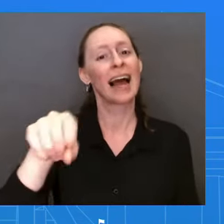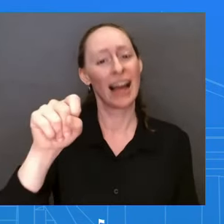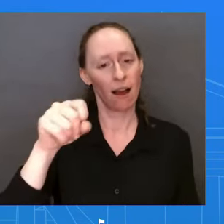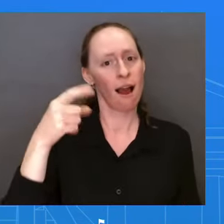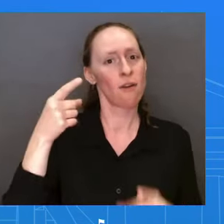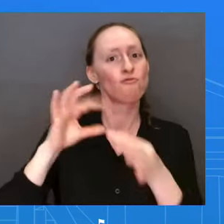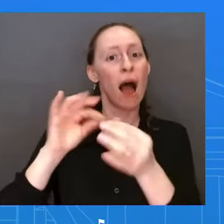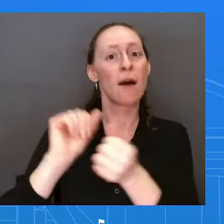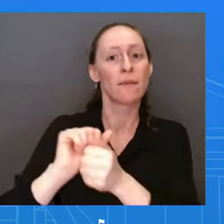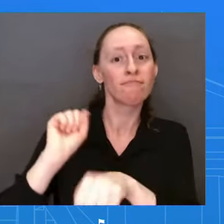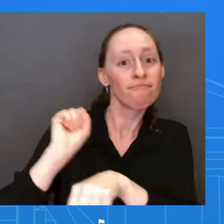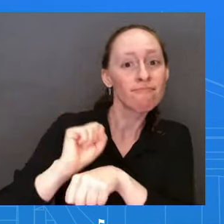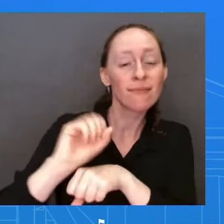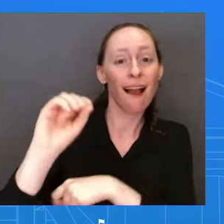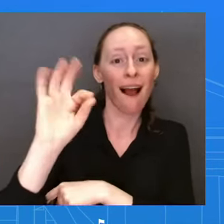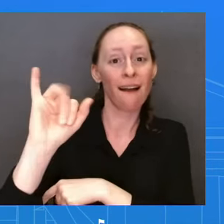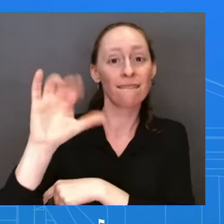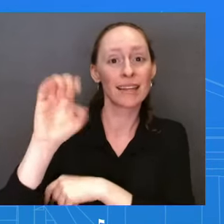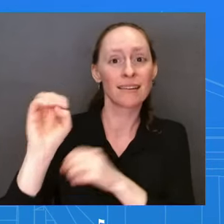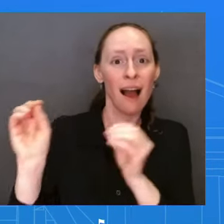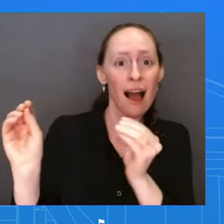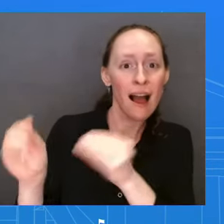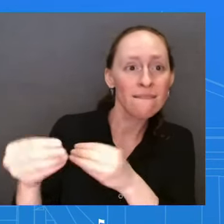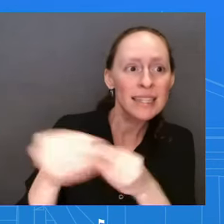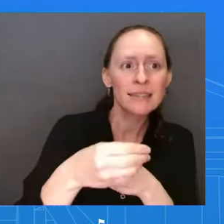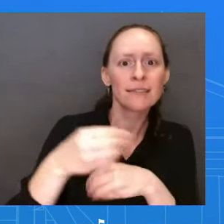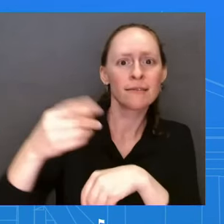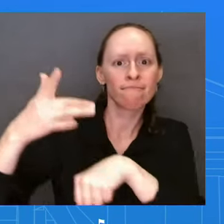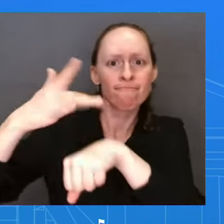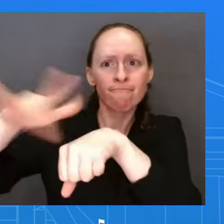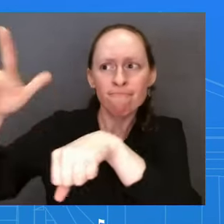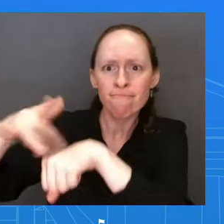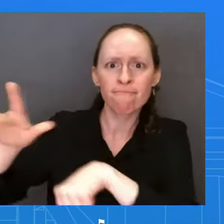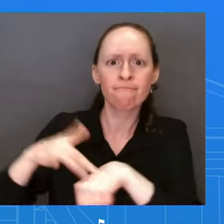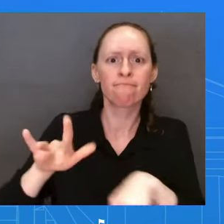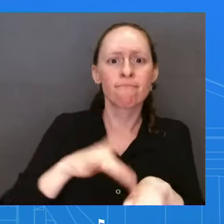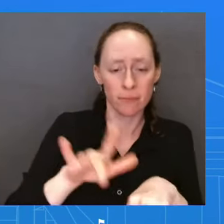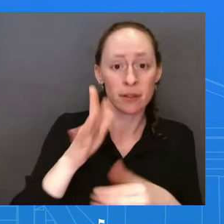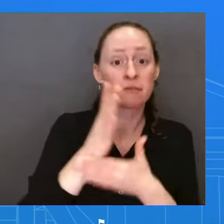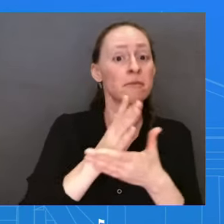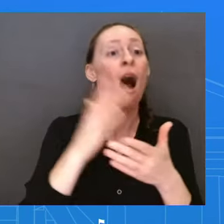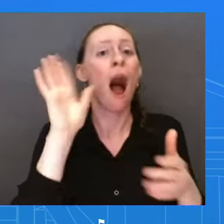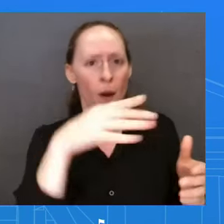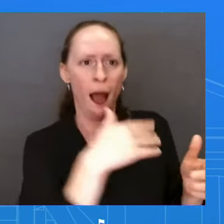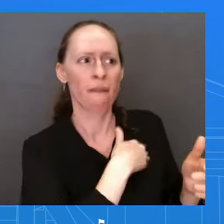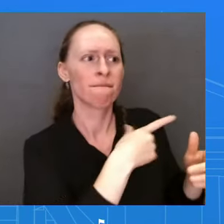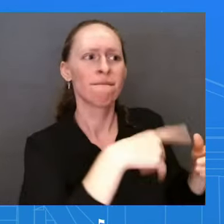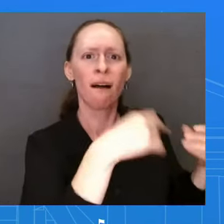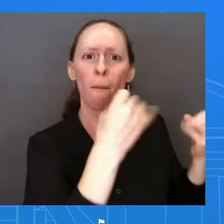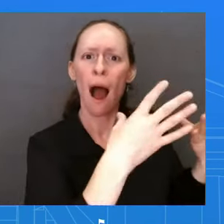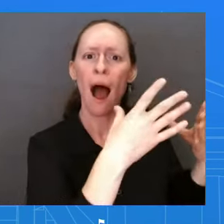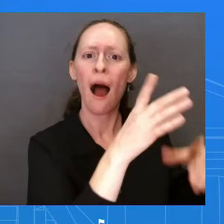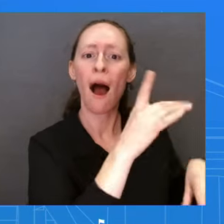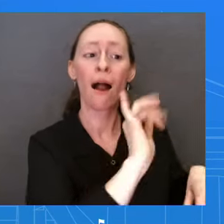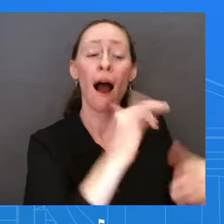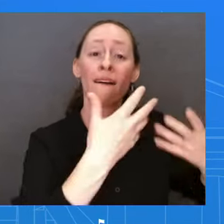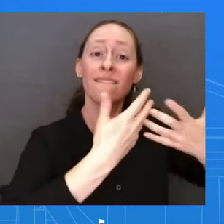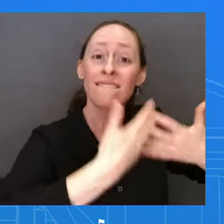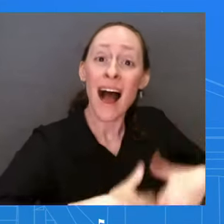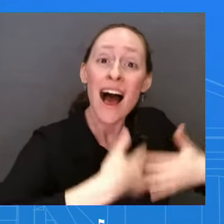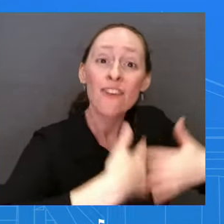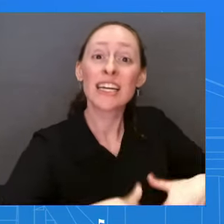areas of commercial real estate have actually been doing quite well, like industrial. Um, and even retail has been doing better.